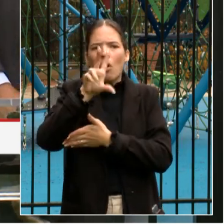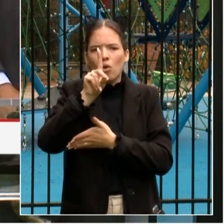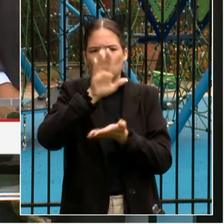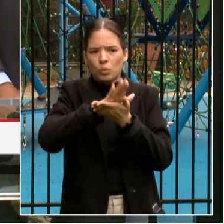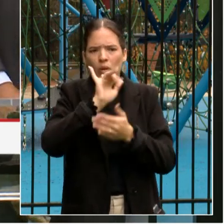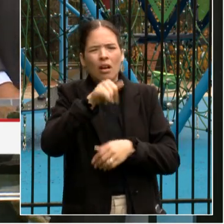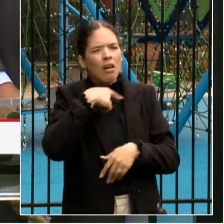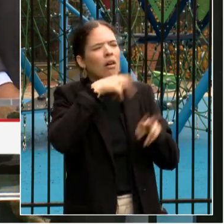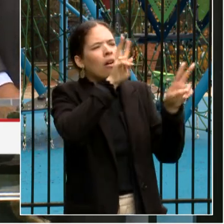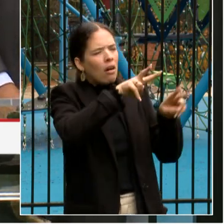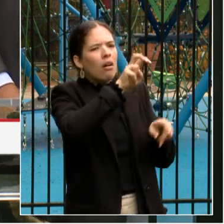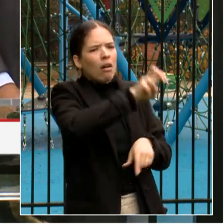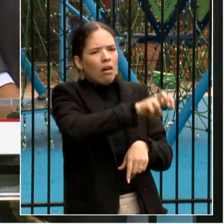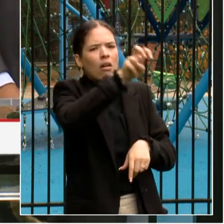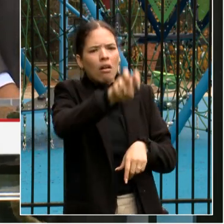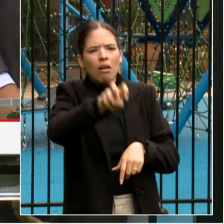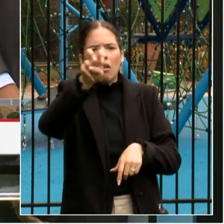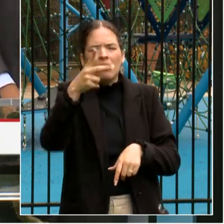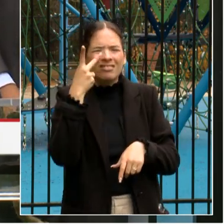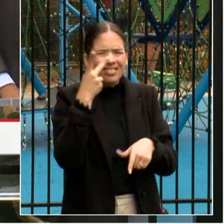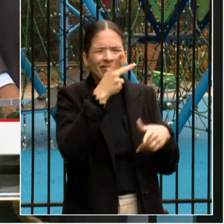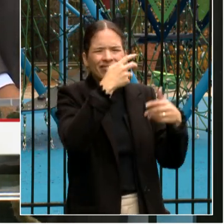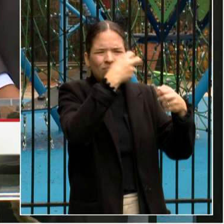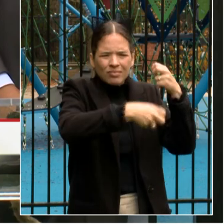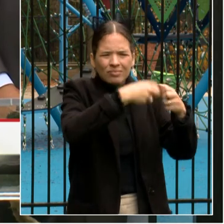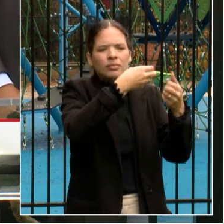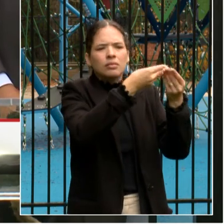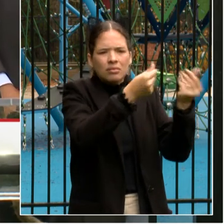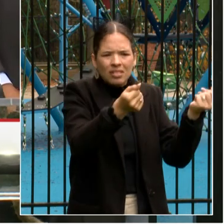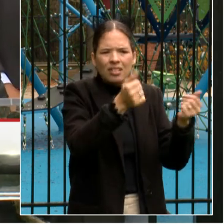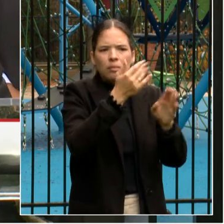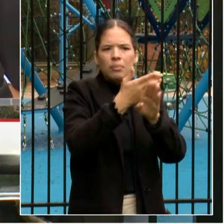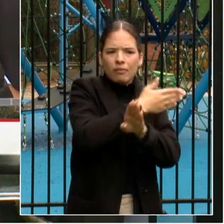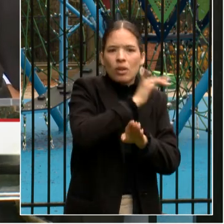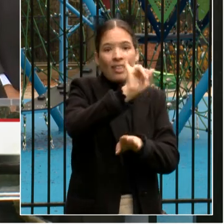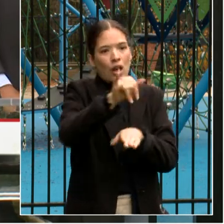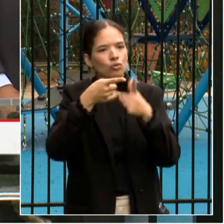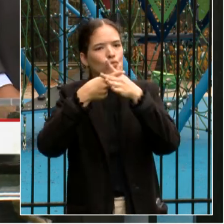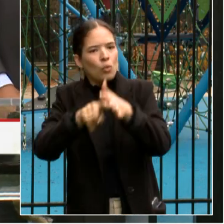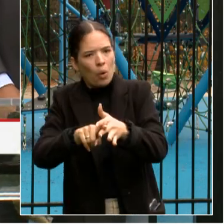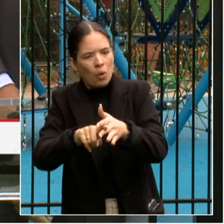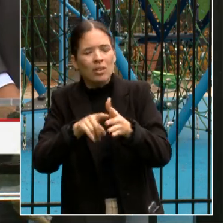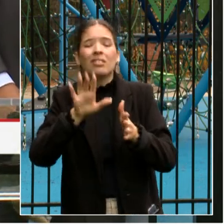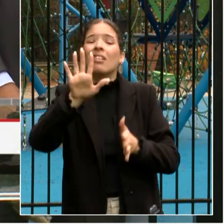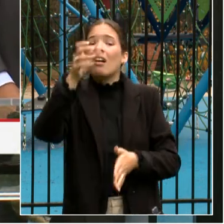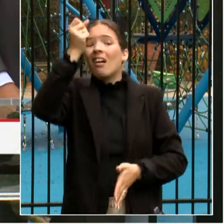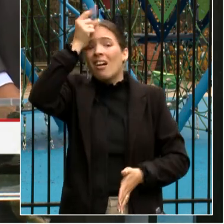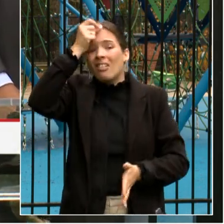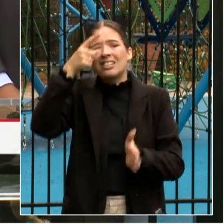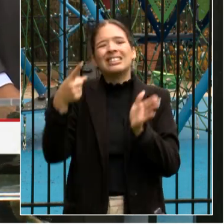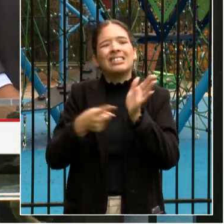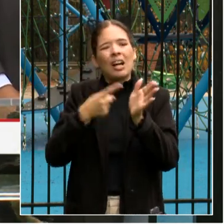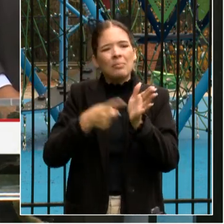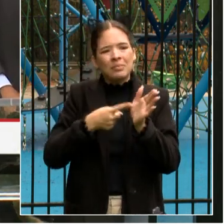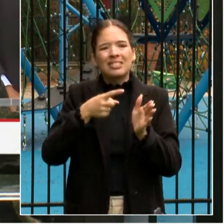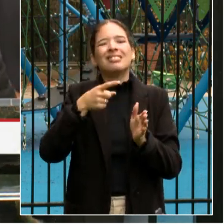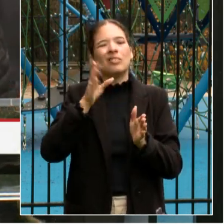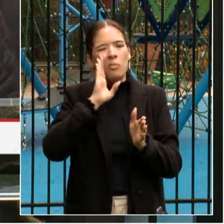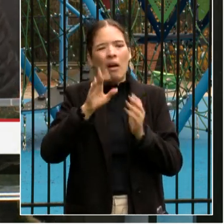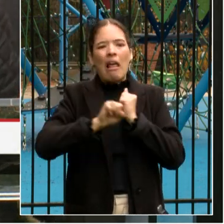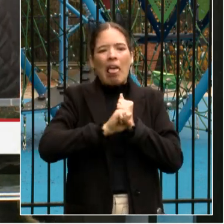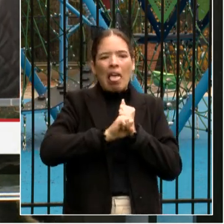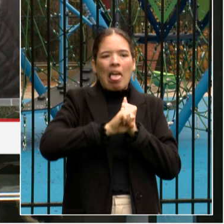straightened out before the start of school. Sometimes the issues carry over because it may not be a straightforward